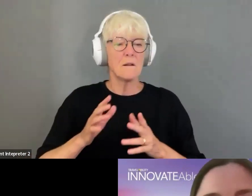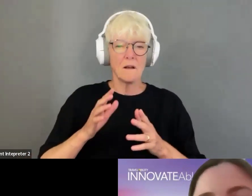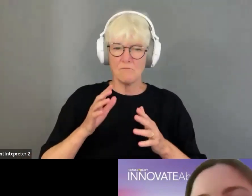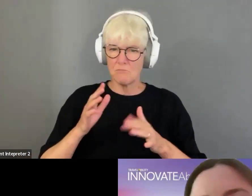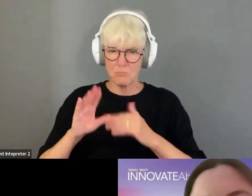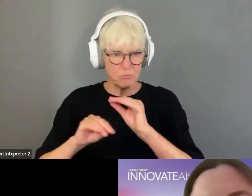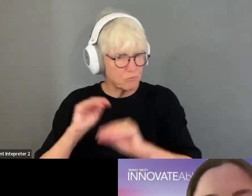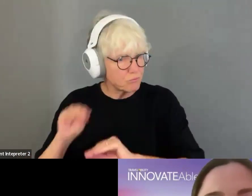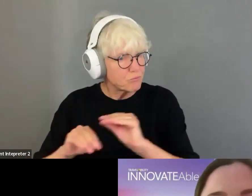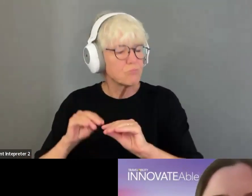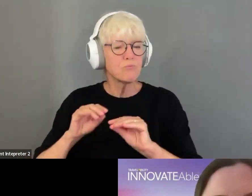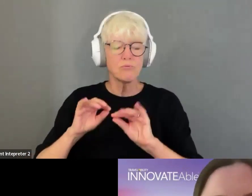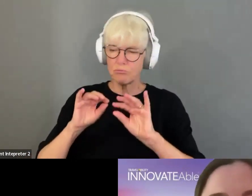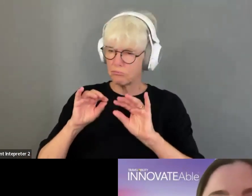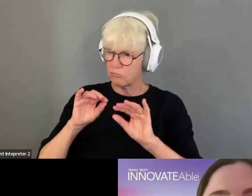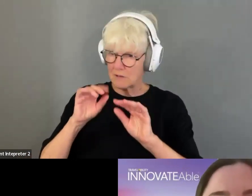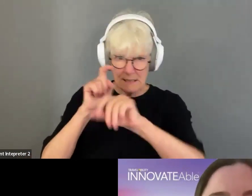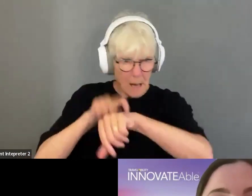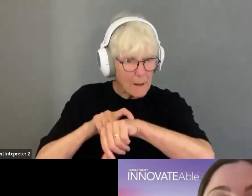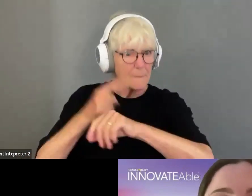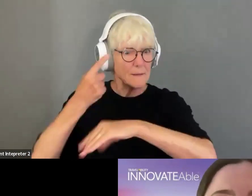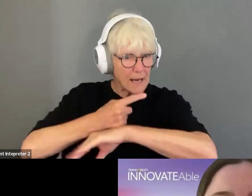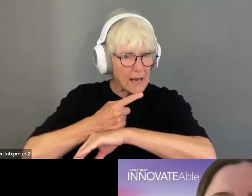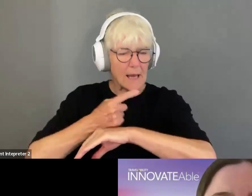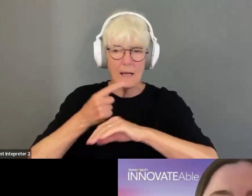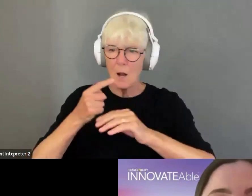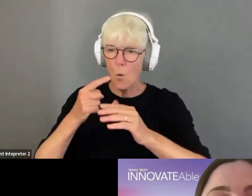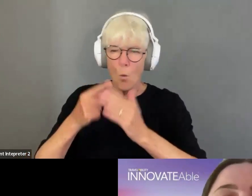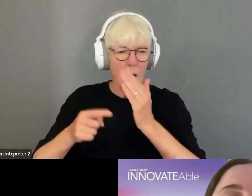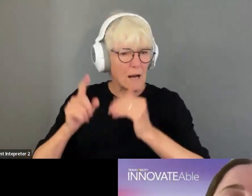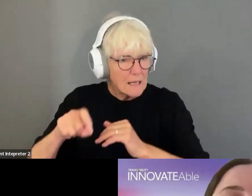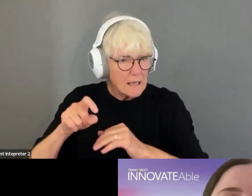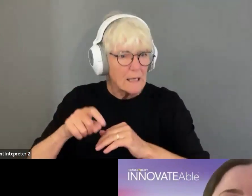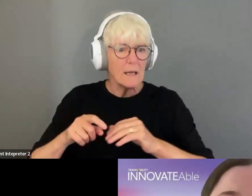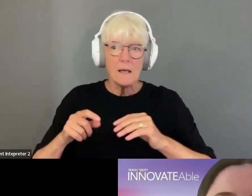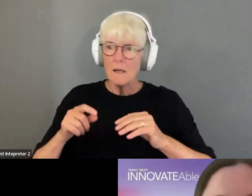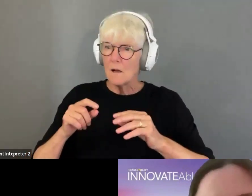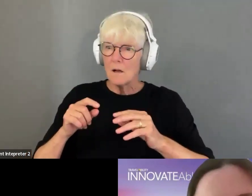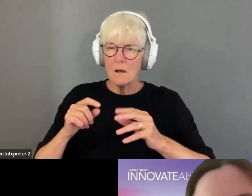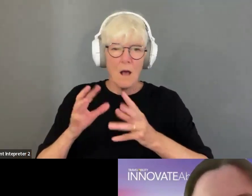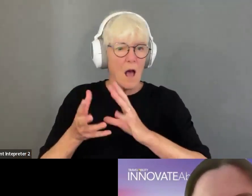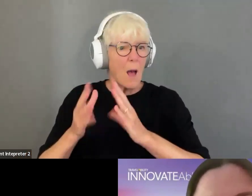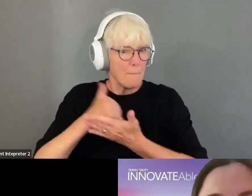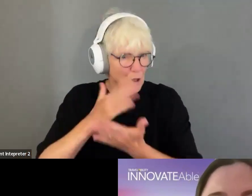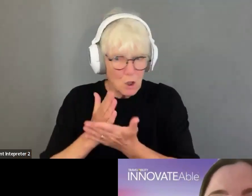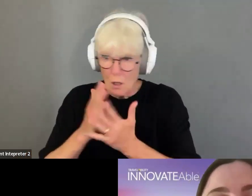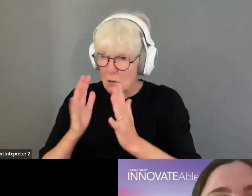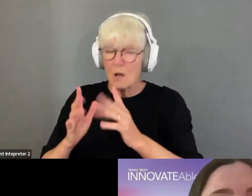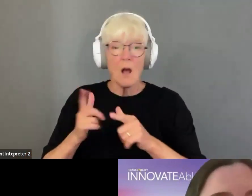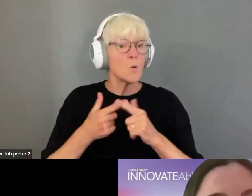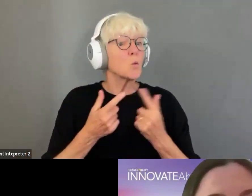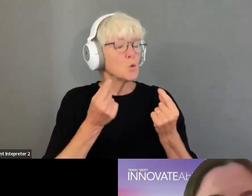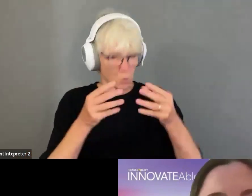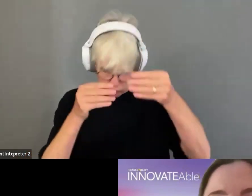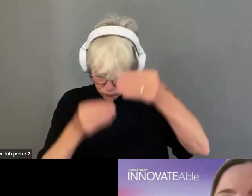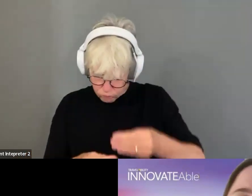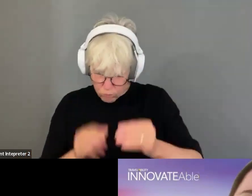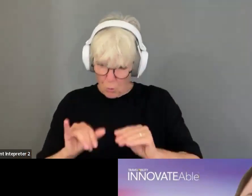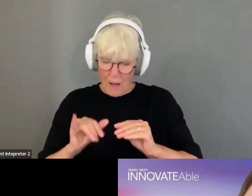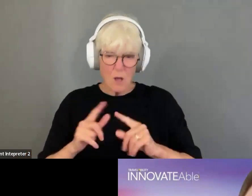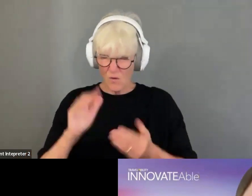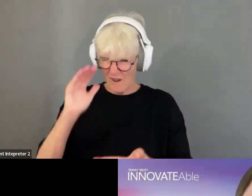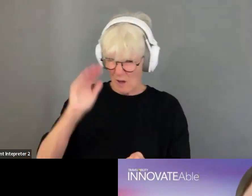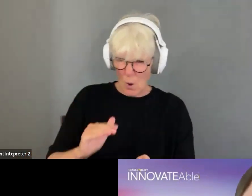says, here's where I'm going, these dates, here's how much care I need per day. Here's my overall budget. Um, and then we put that out to the pool of caregivers. So if you have a low budget,